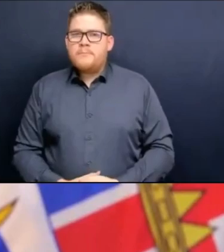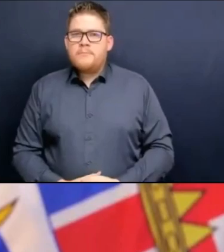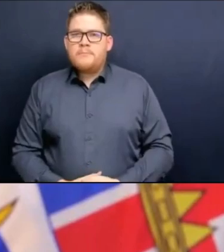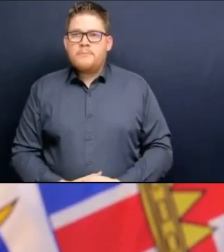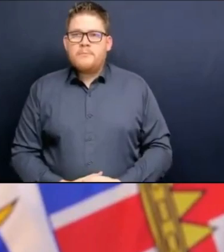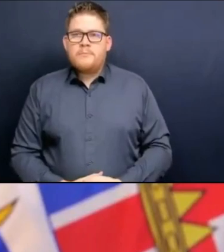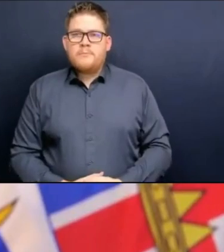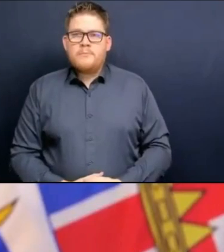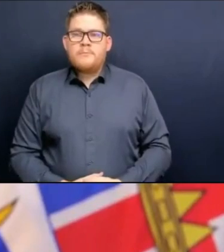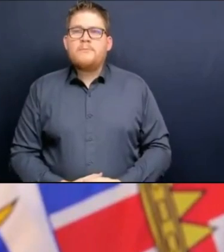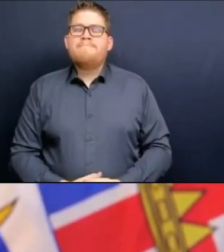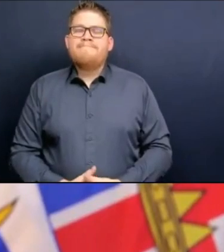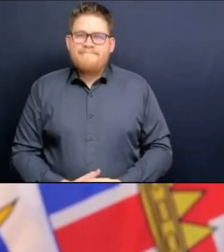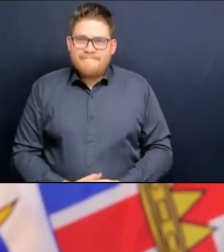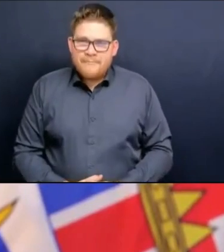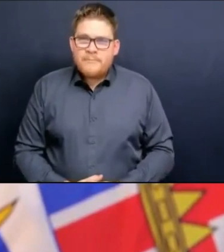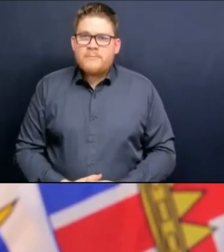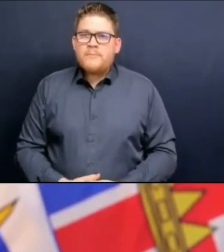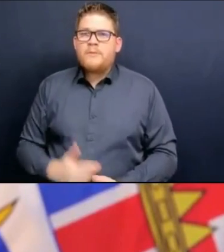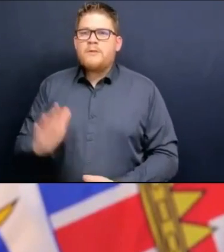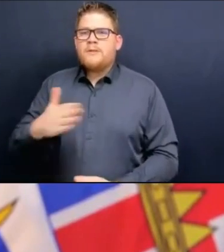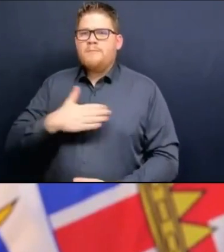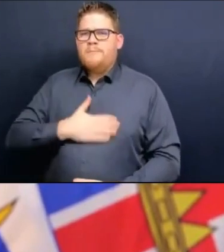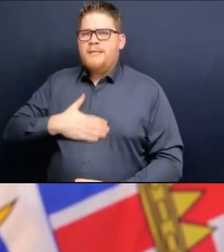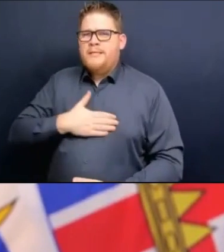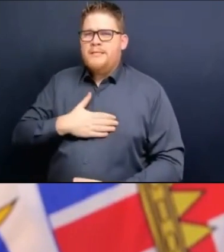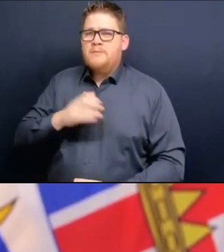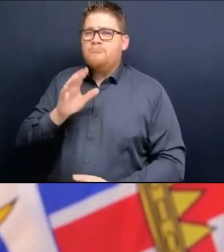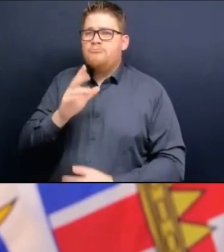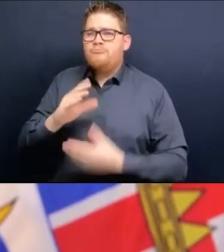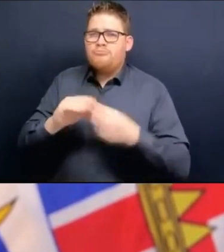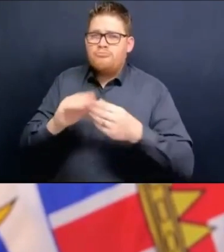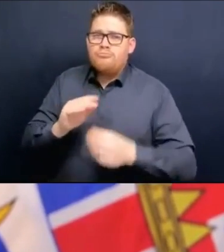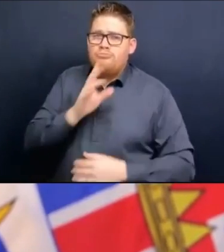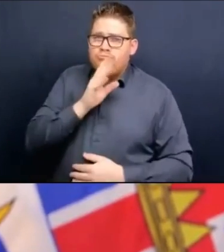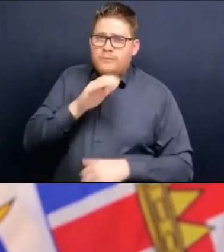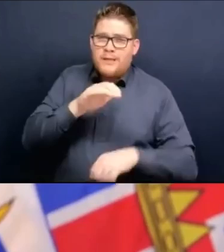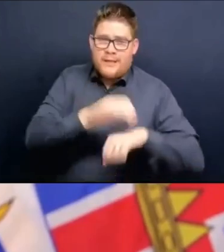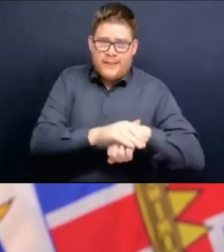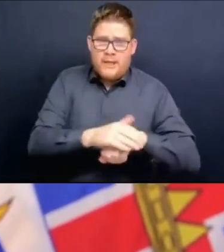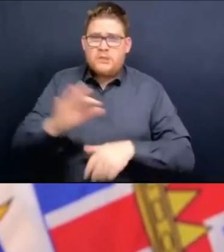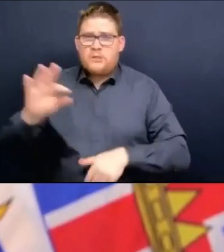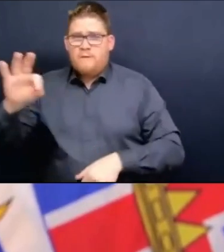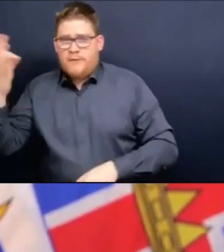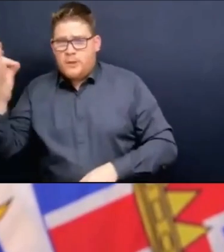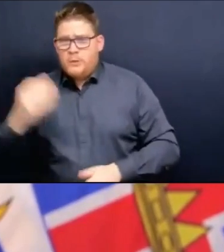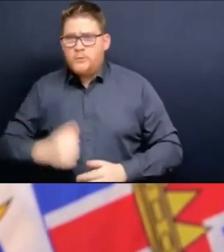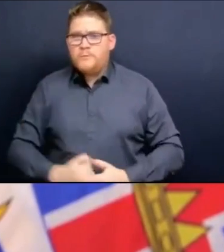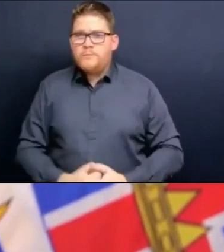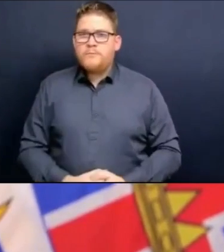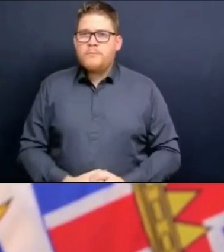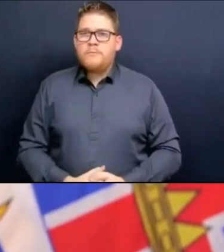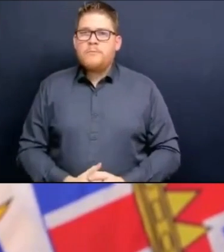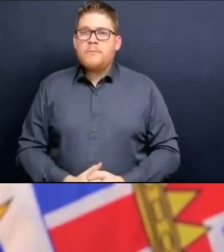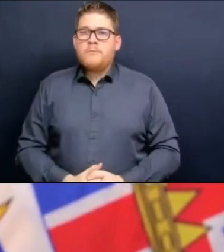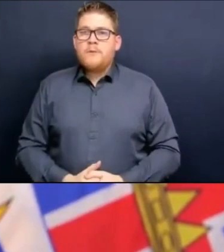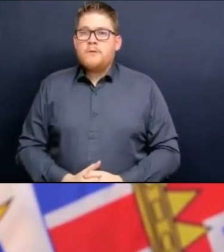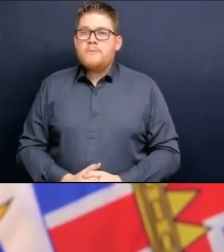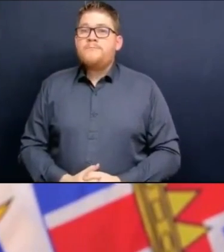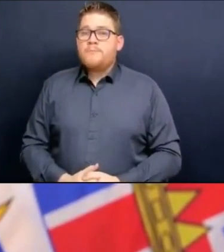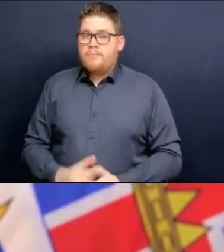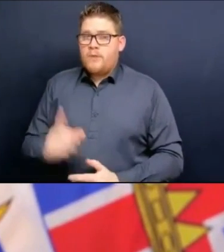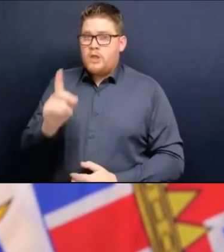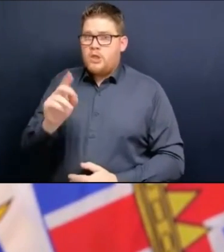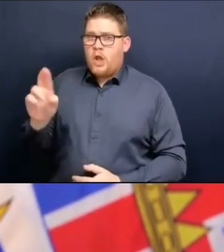Okay, so I'm hoping to get answers in English and in French. Dr Henry, you're indicating that the current